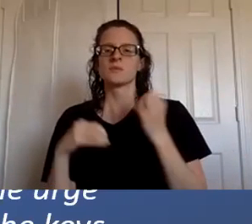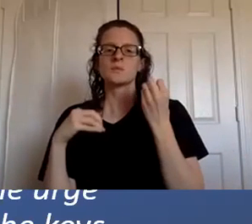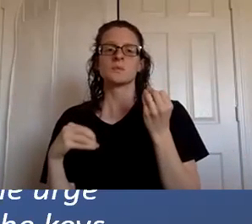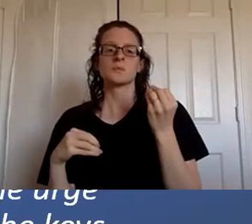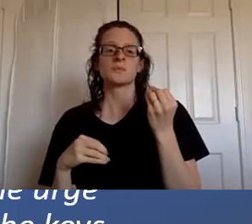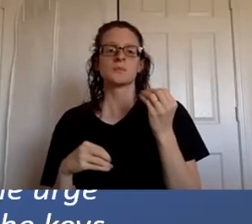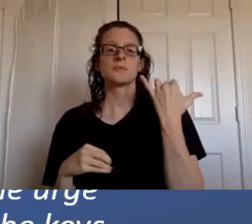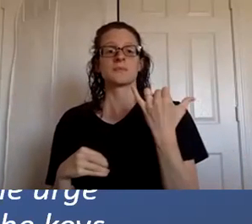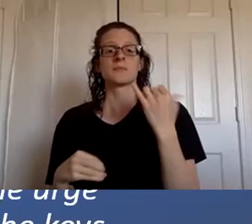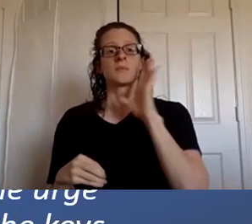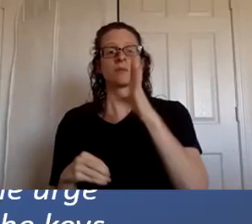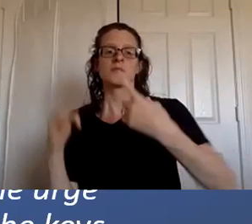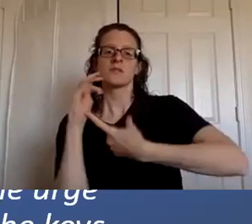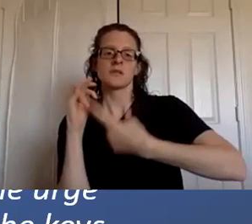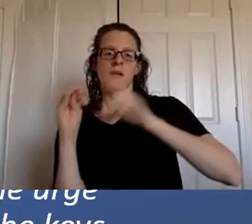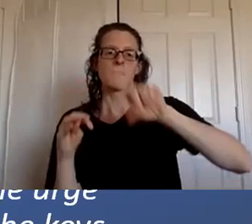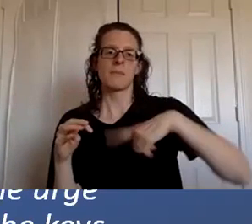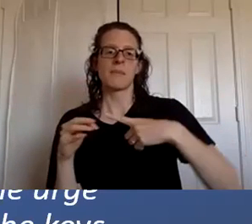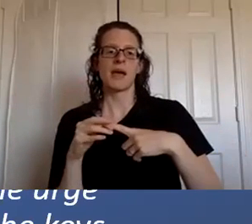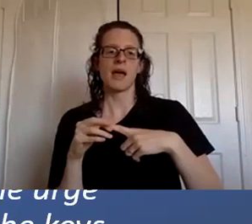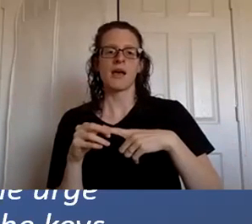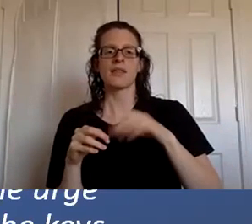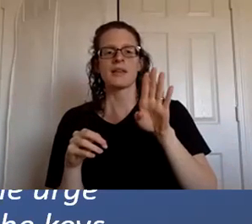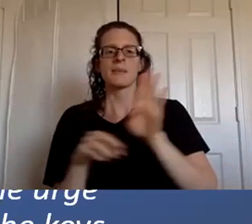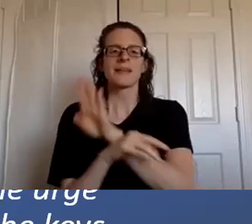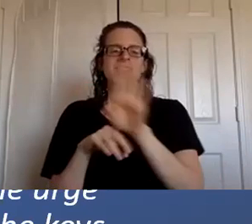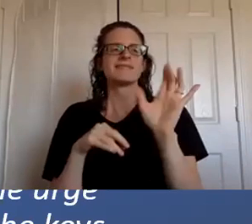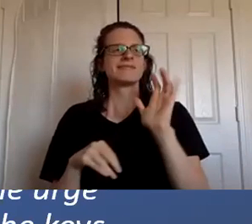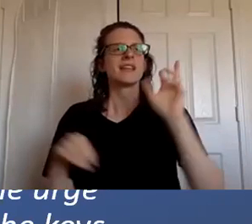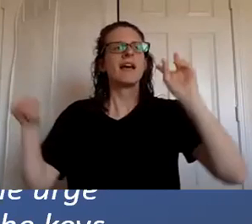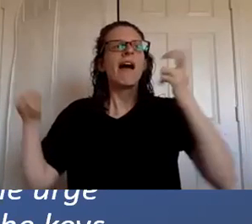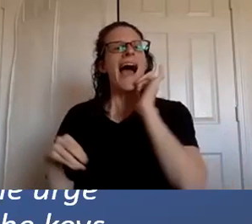the business accidentally fell in my lap